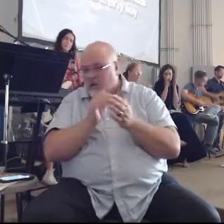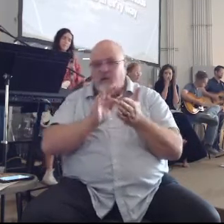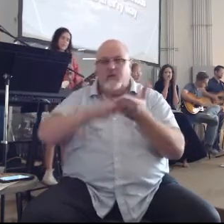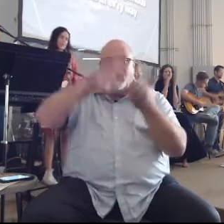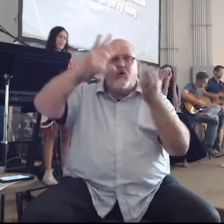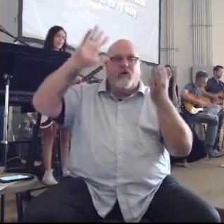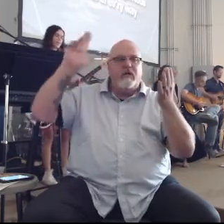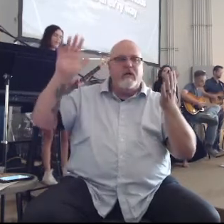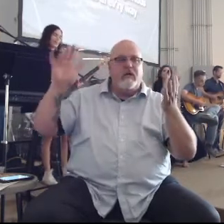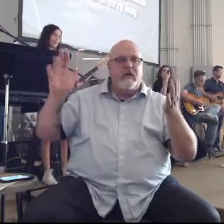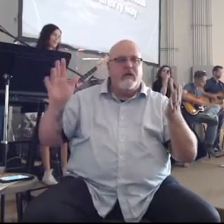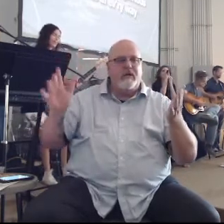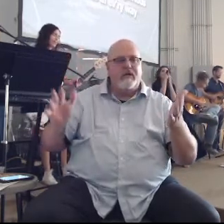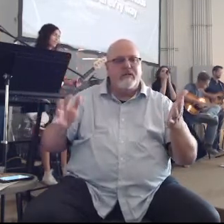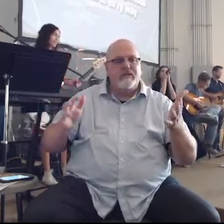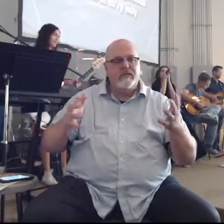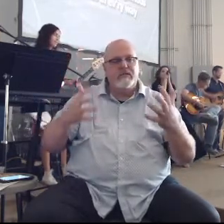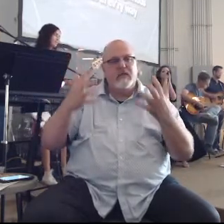Glorious